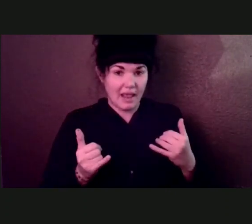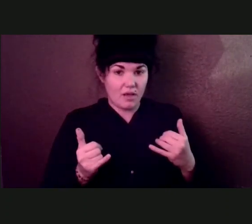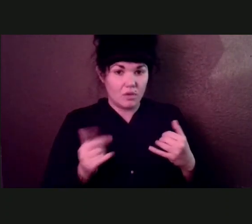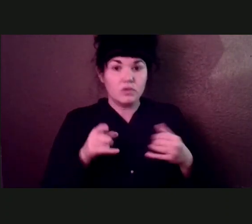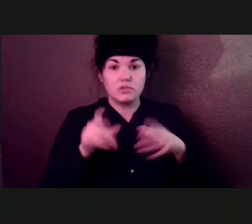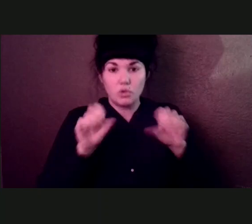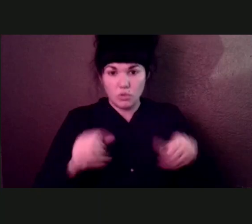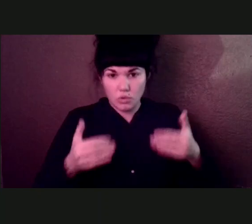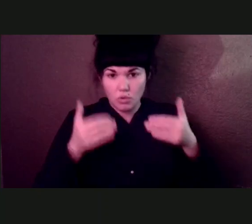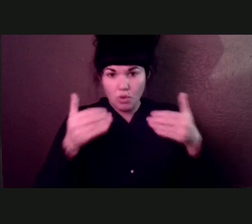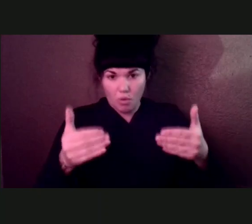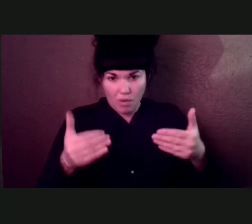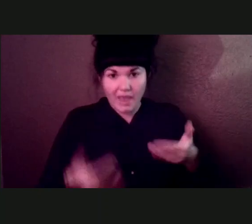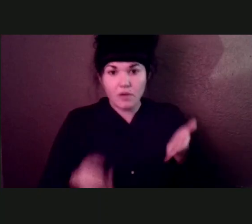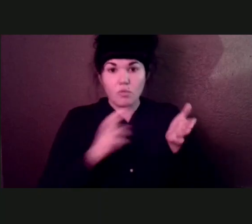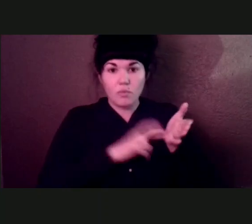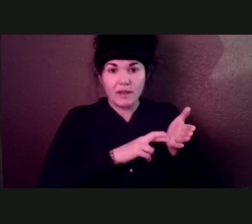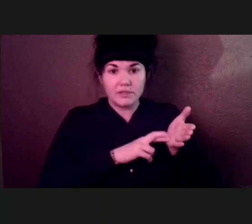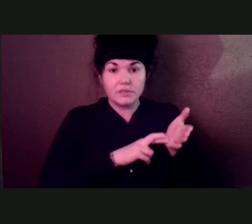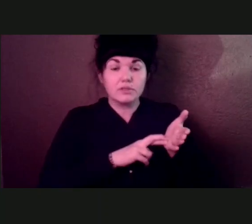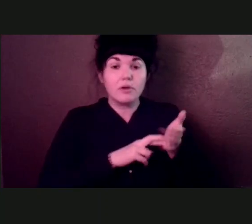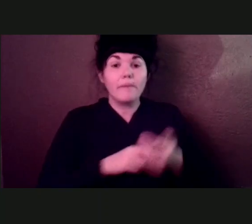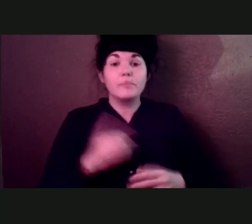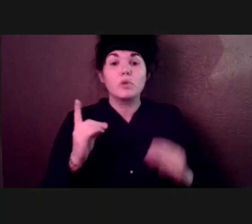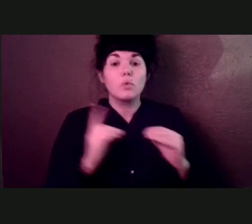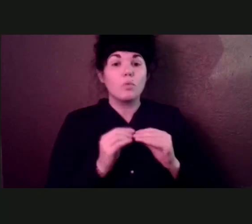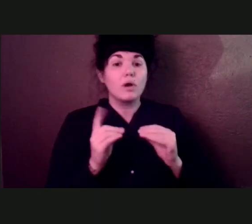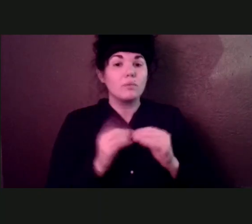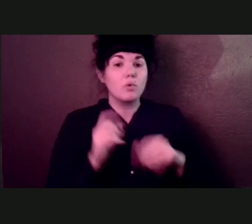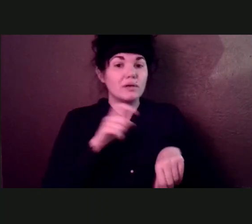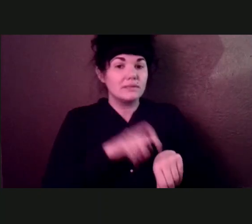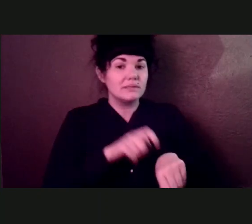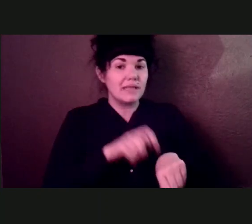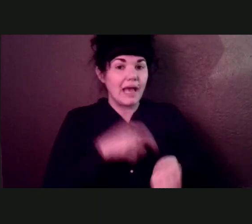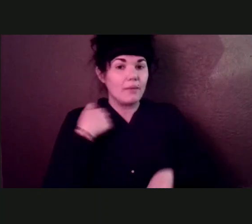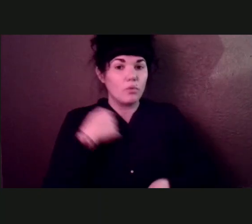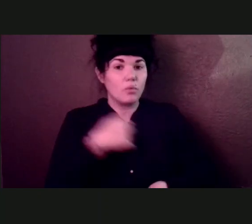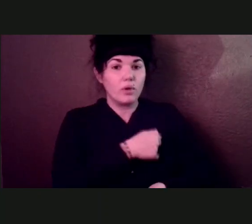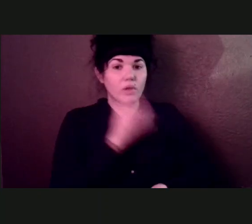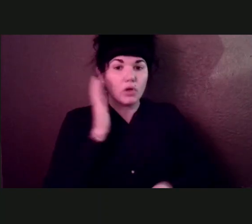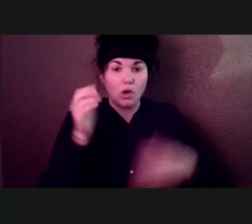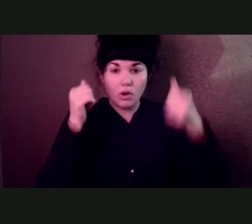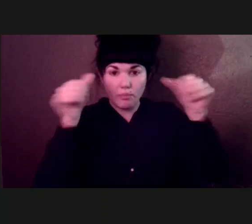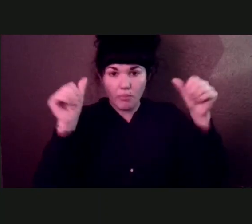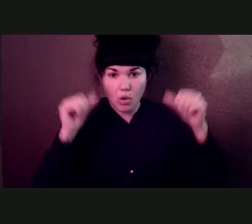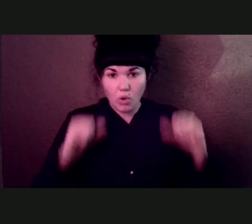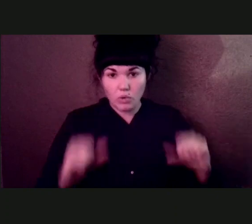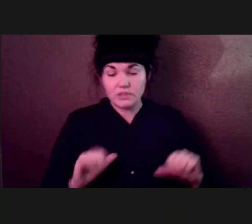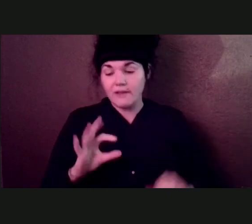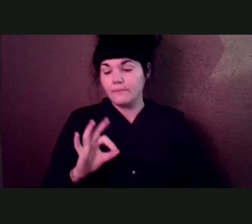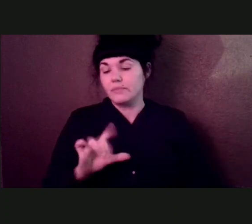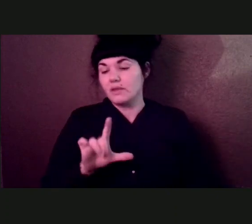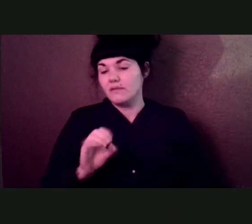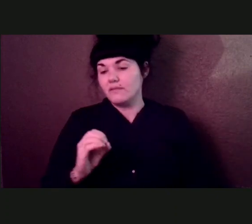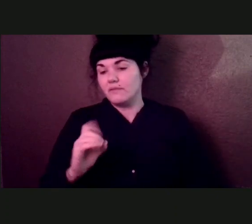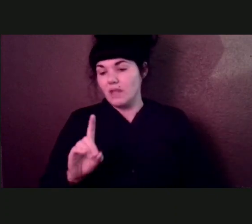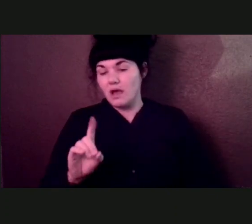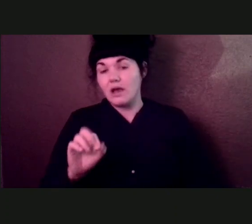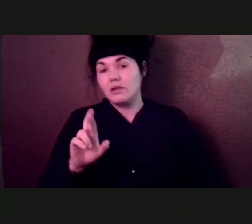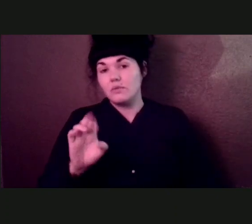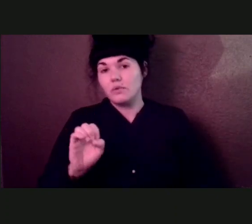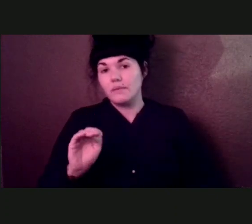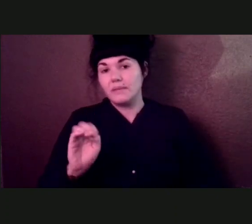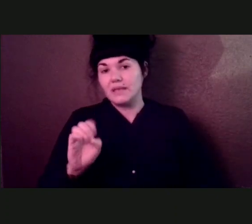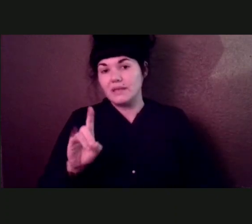going to drop in the chat one more time the flood remediation. And so that you can